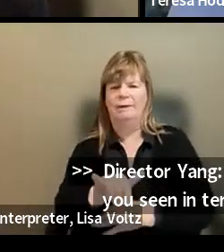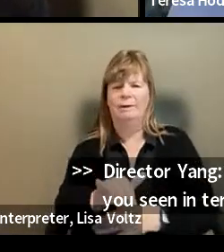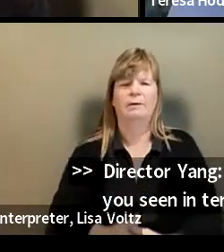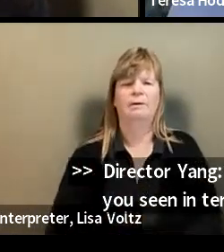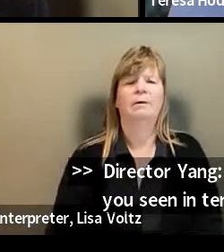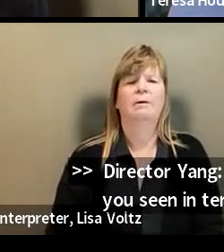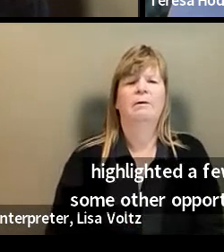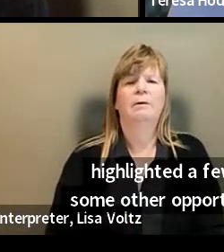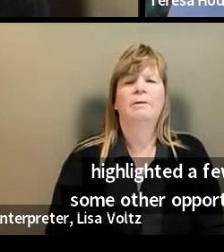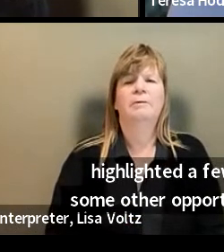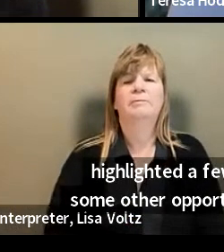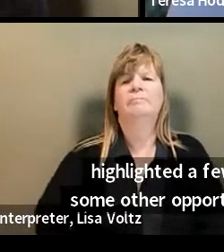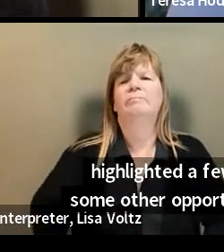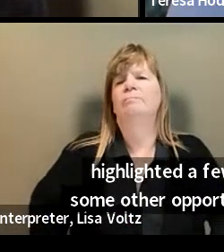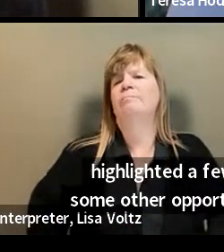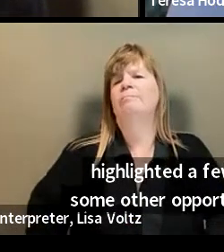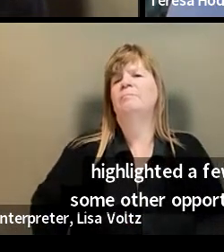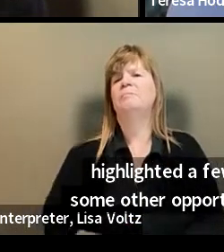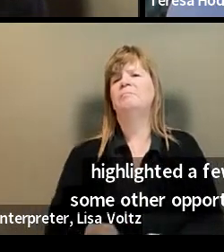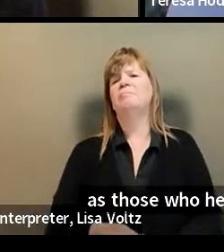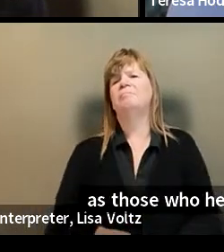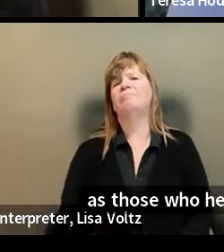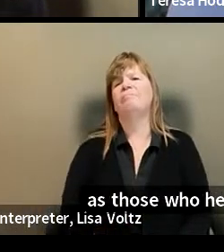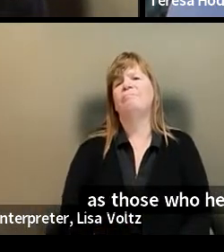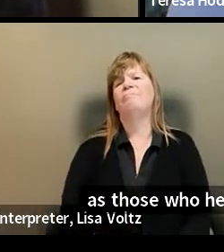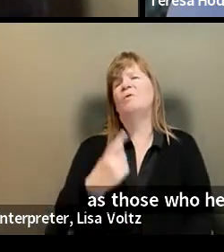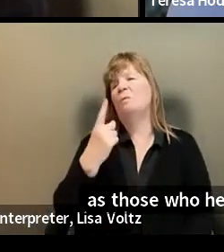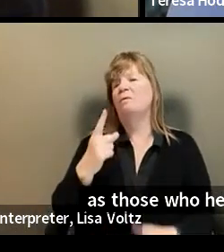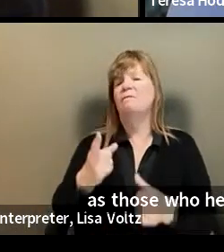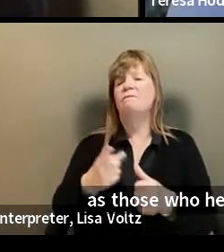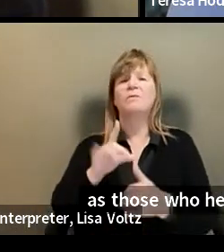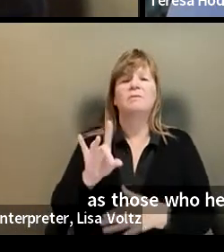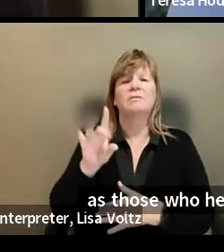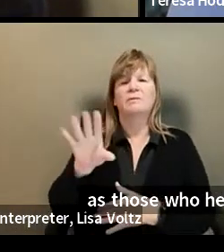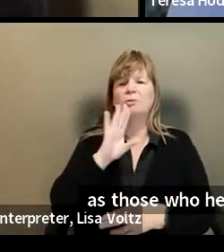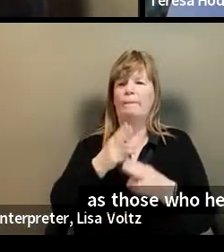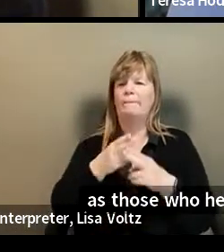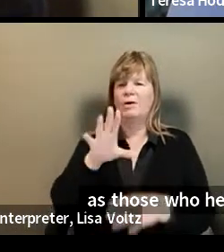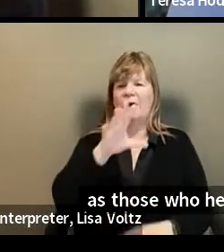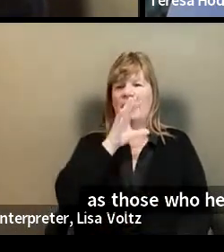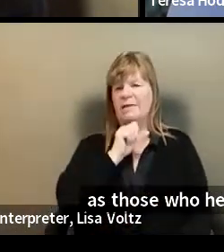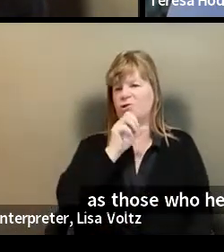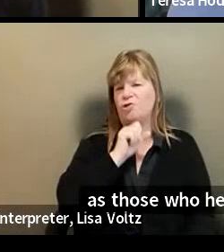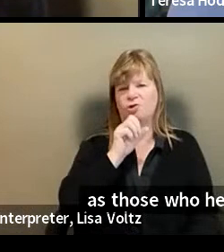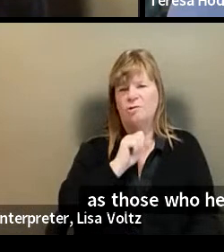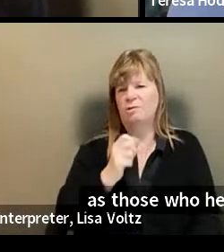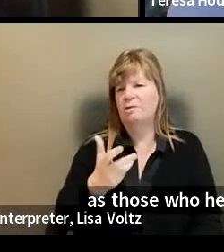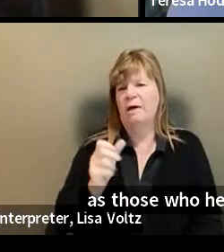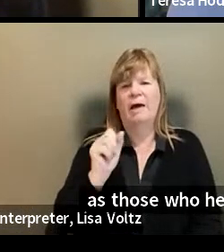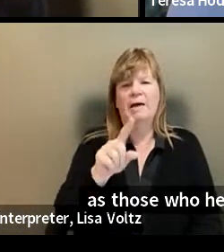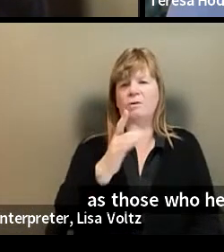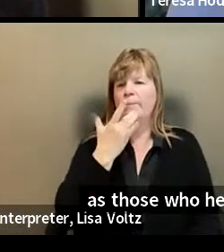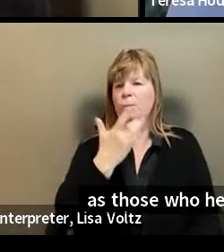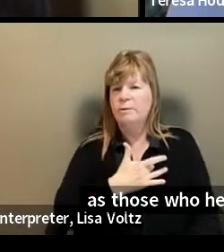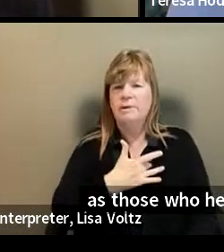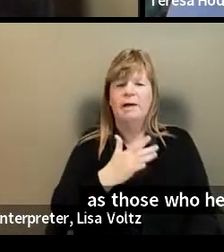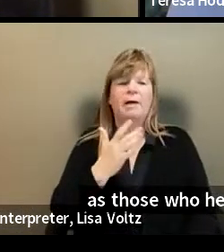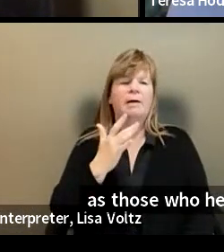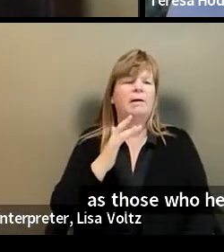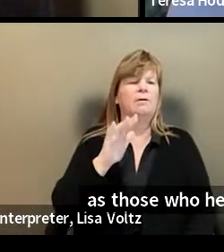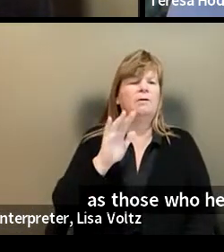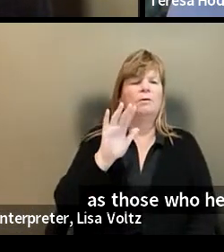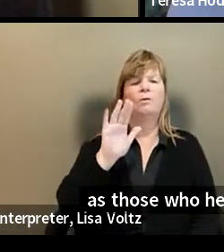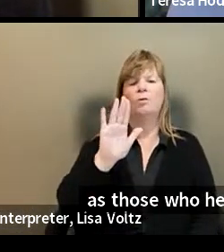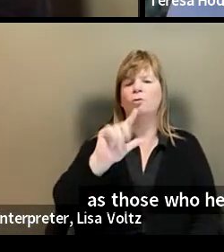So, uh, one of the first things that, uh, I want to bring up is asking for age, basically asking for date of birth or date of graduation in your